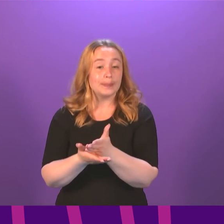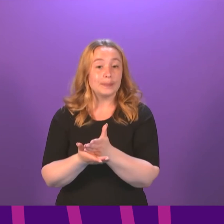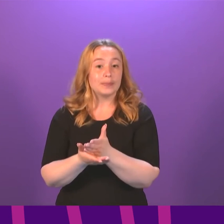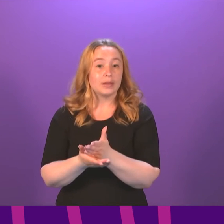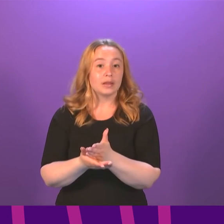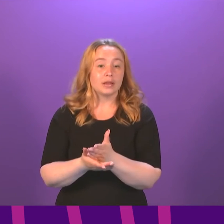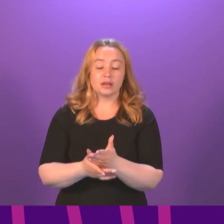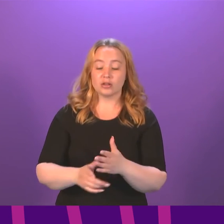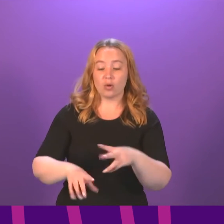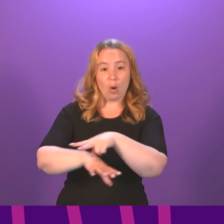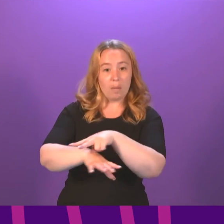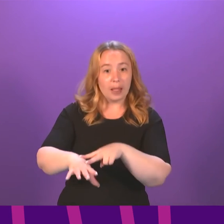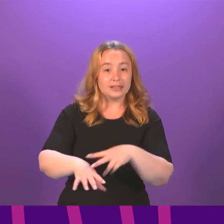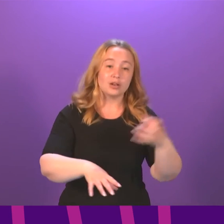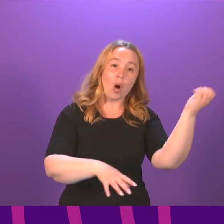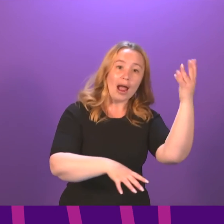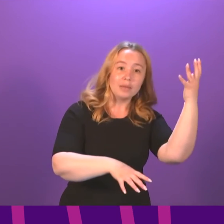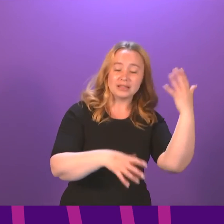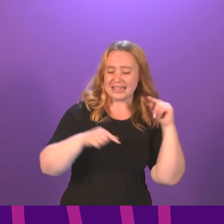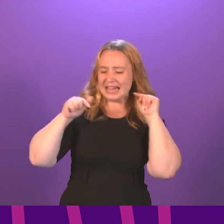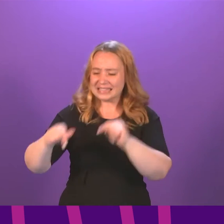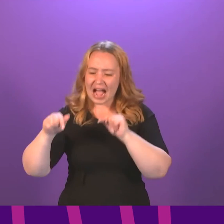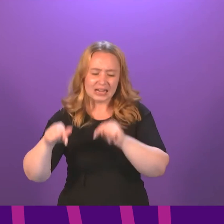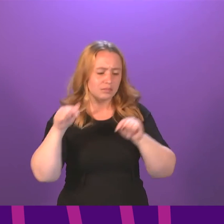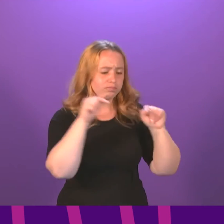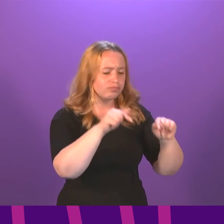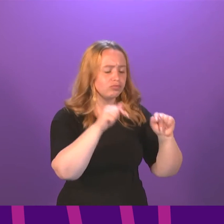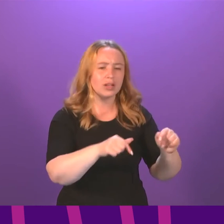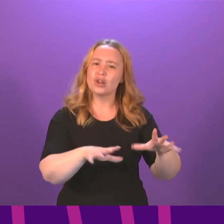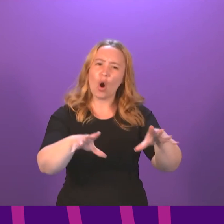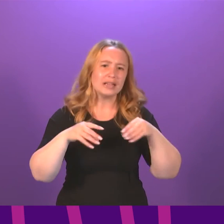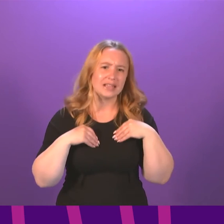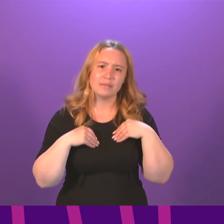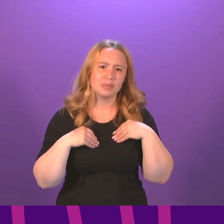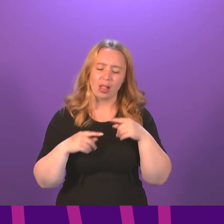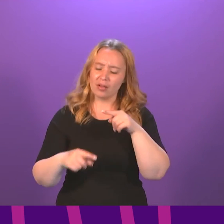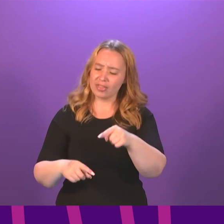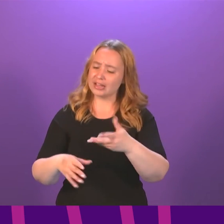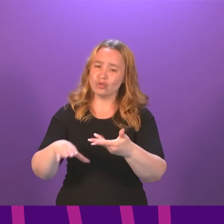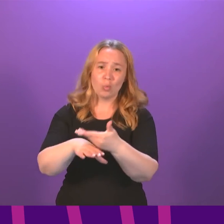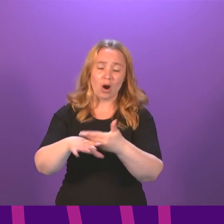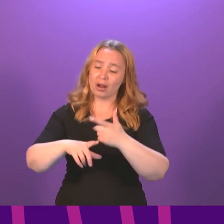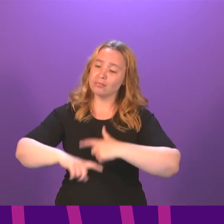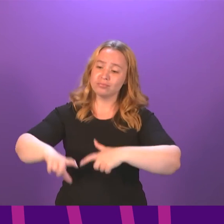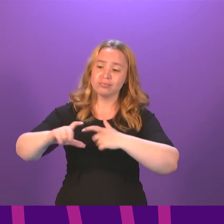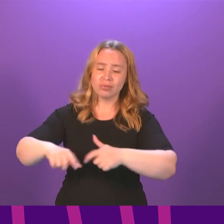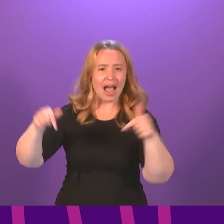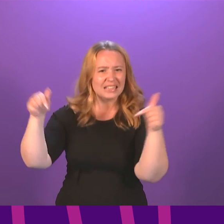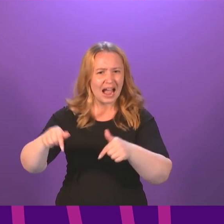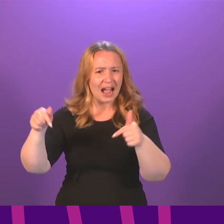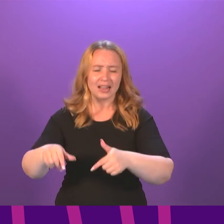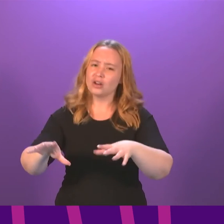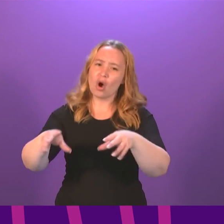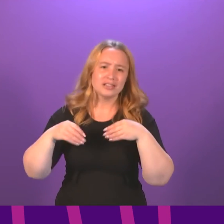unacceptable that police officers or ambulance staff should be attacked or abused while going about their duty. So anything we can do